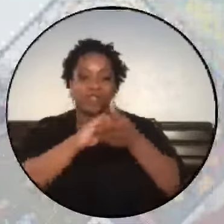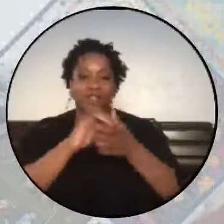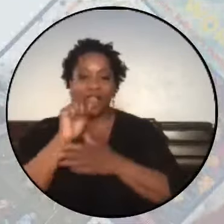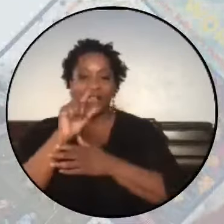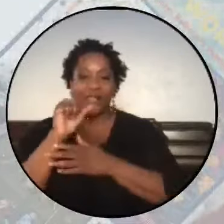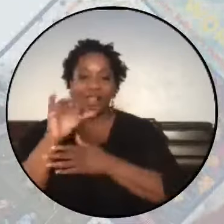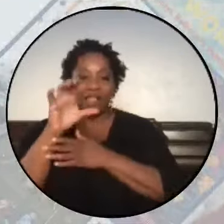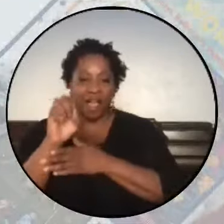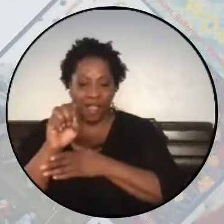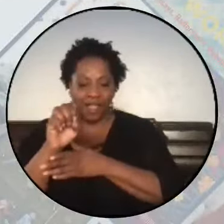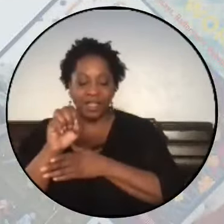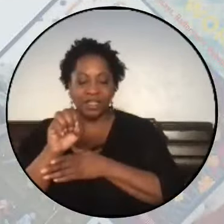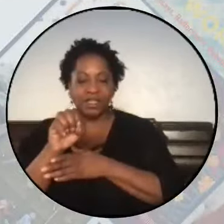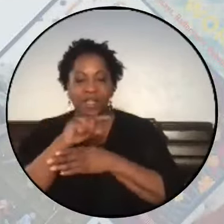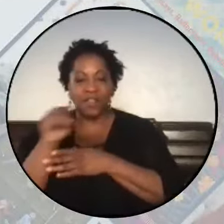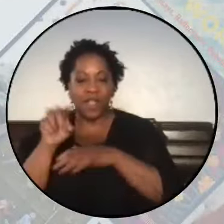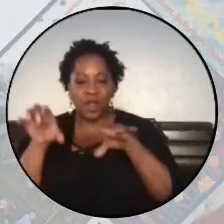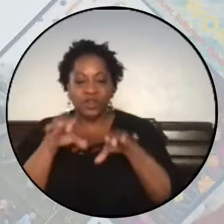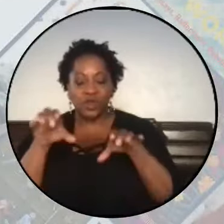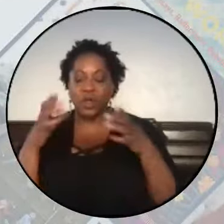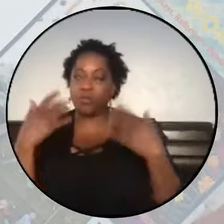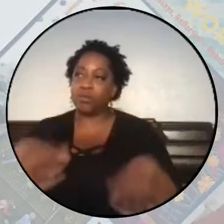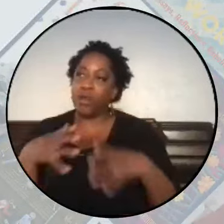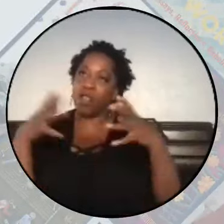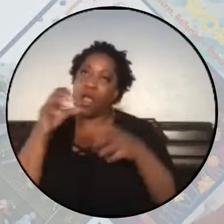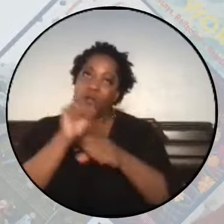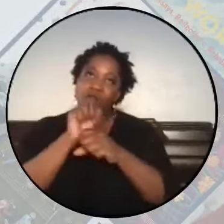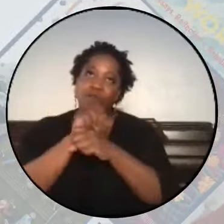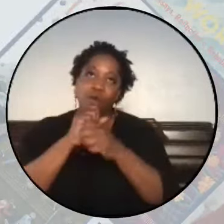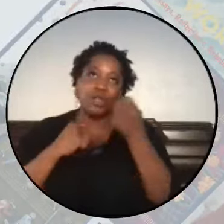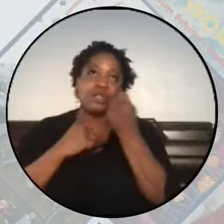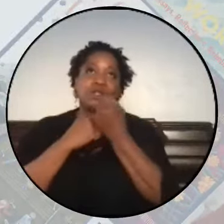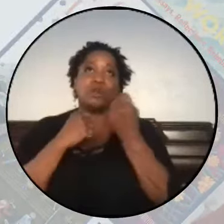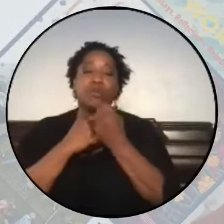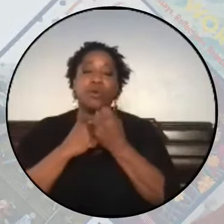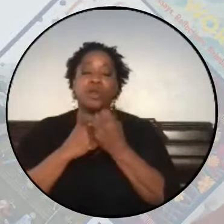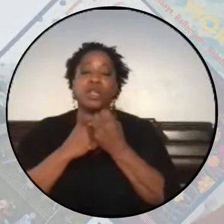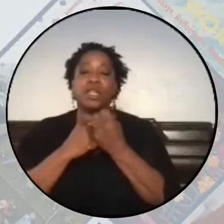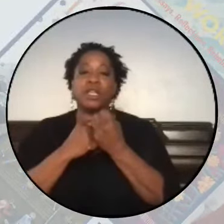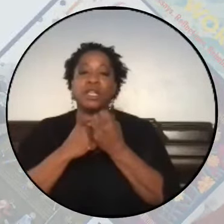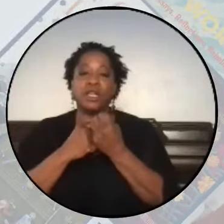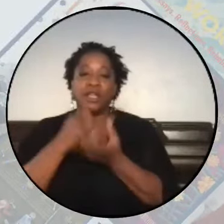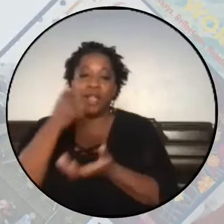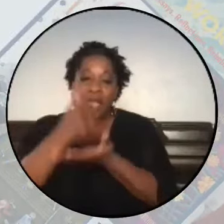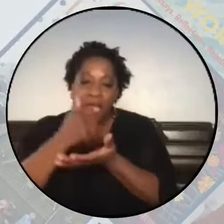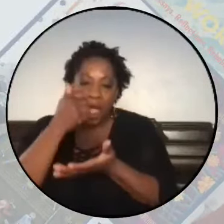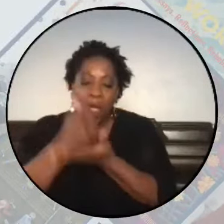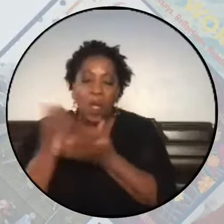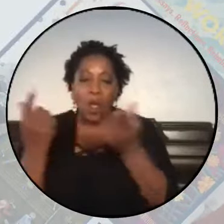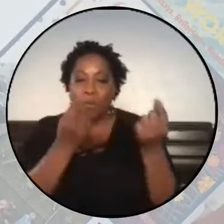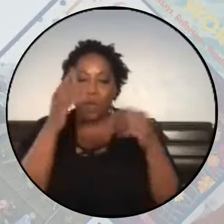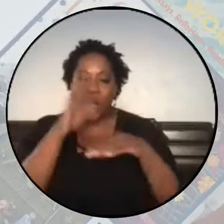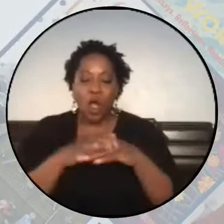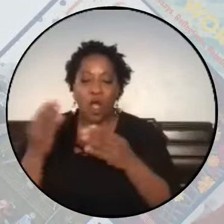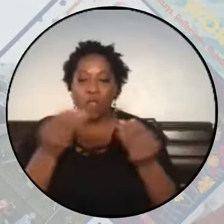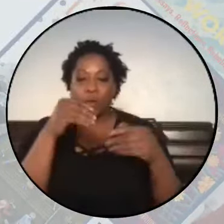much-needed work supporting humanitarian aid on the ground in Gaza.